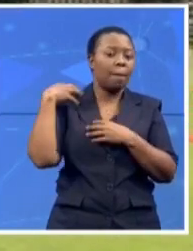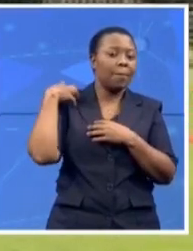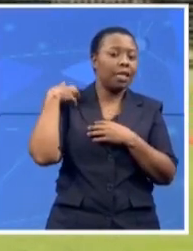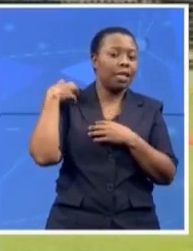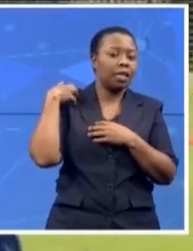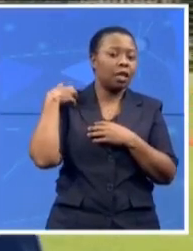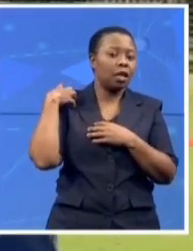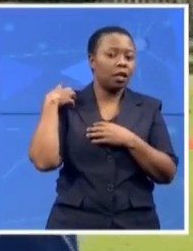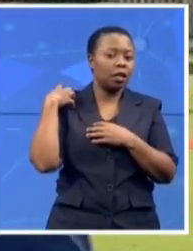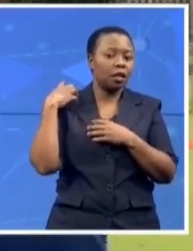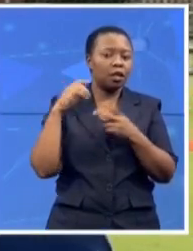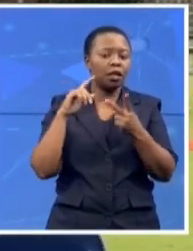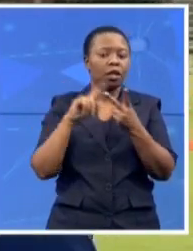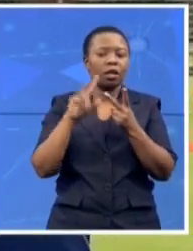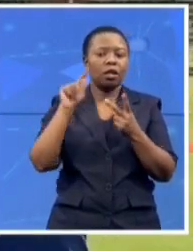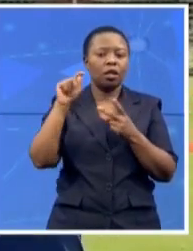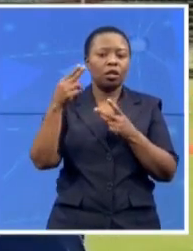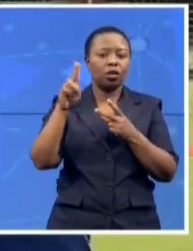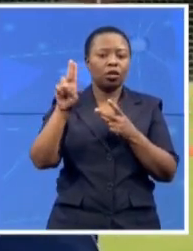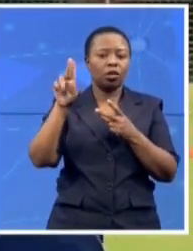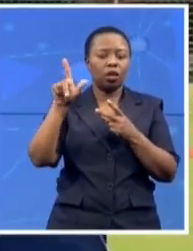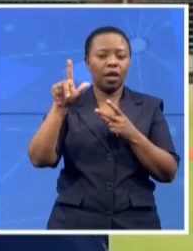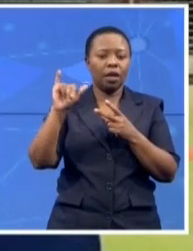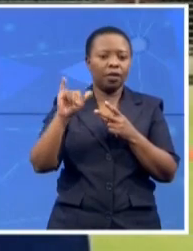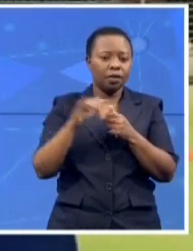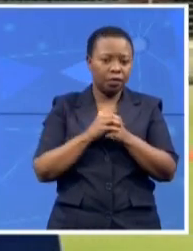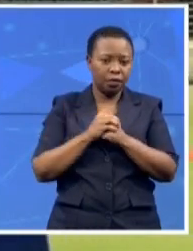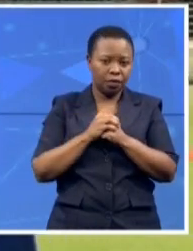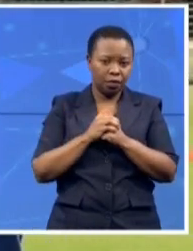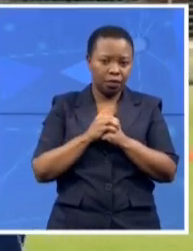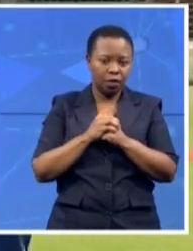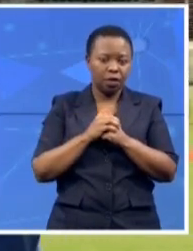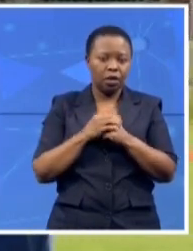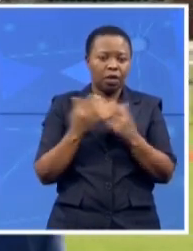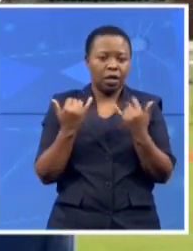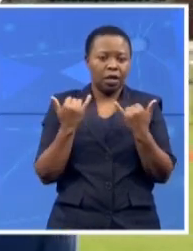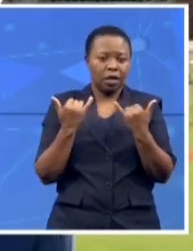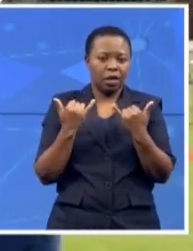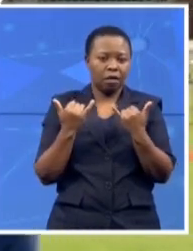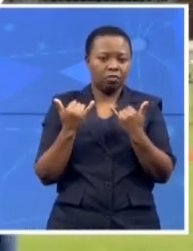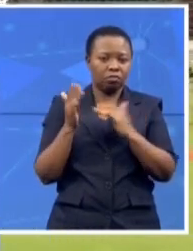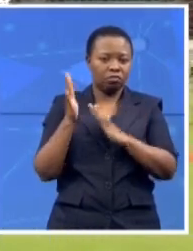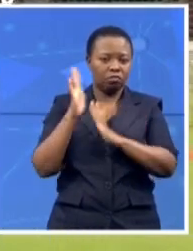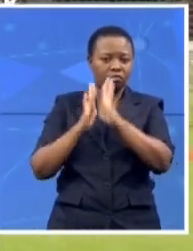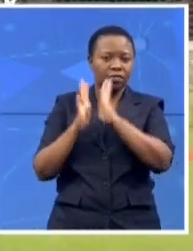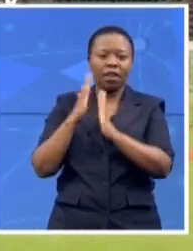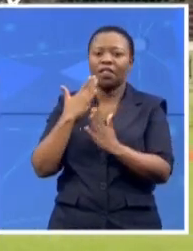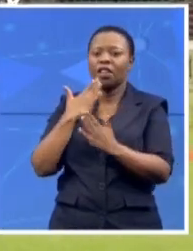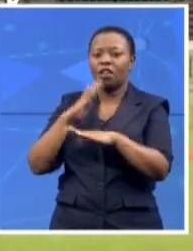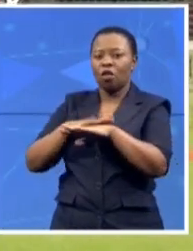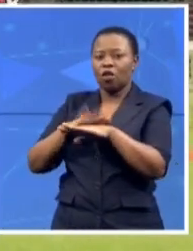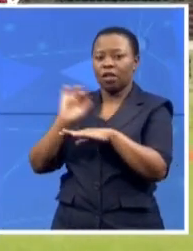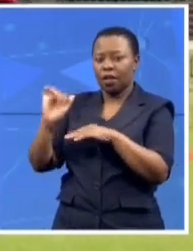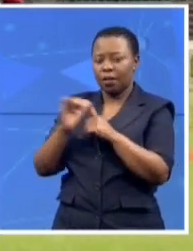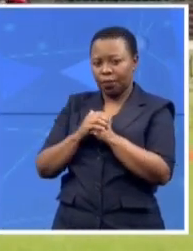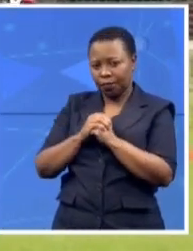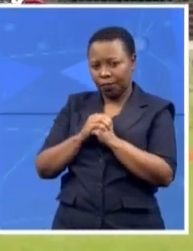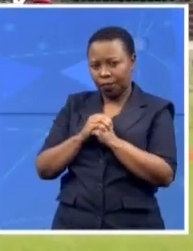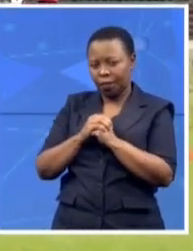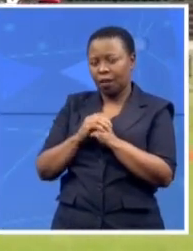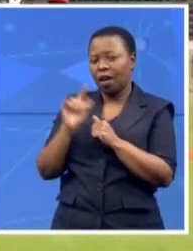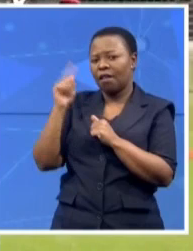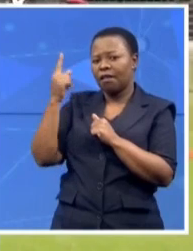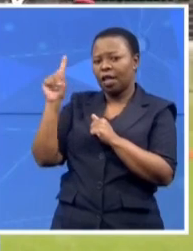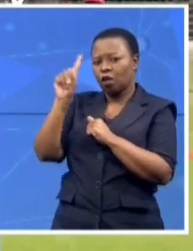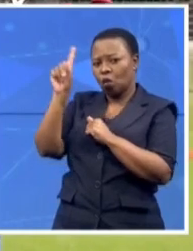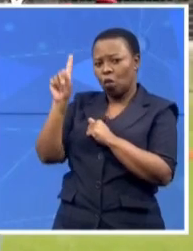with regards to what this day means. Thank you so much for your time, Minister. The first question, talk to us